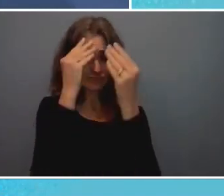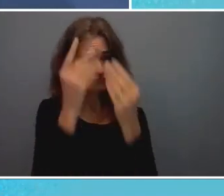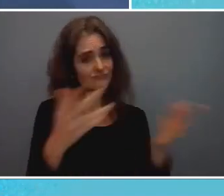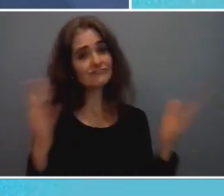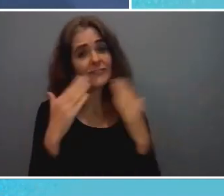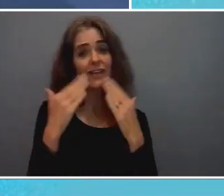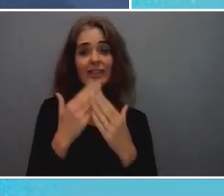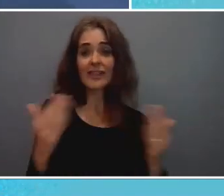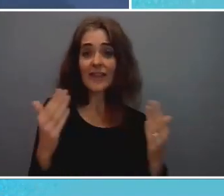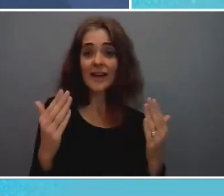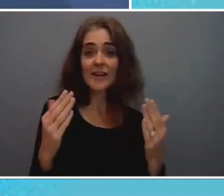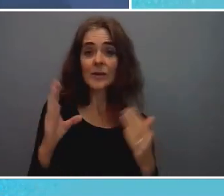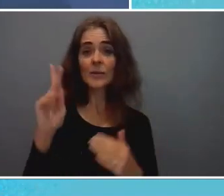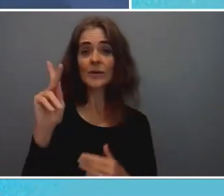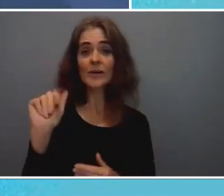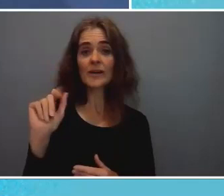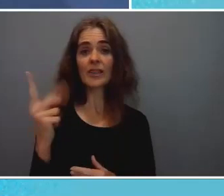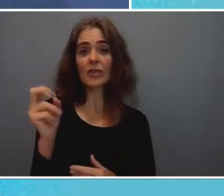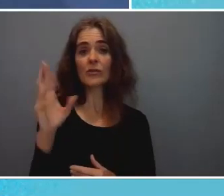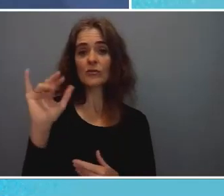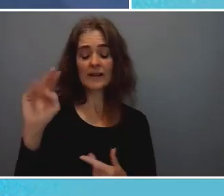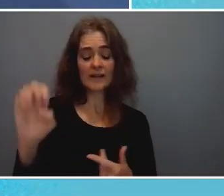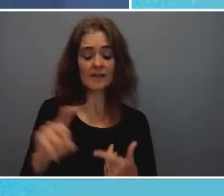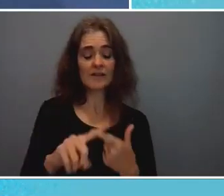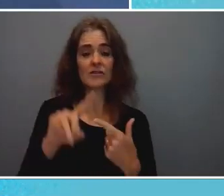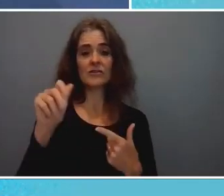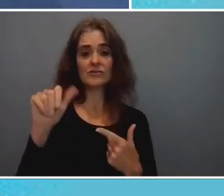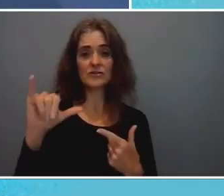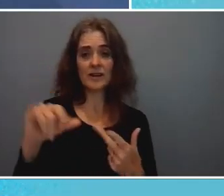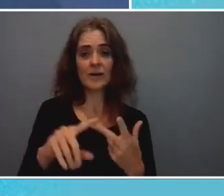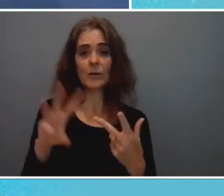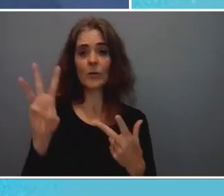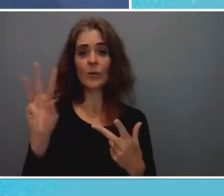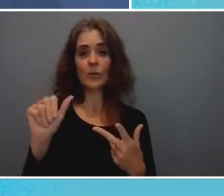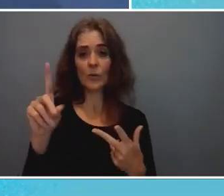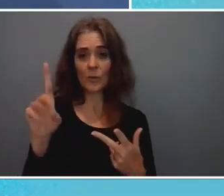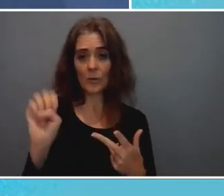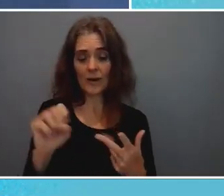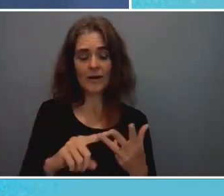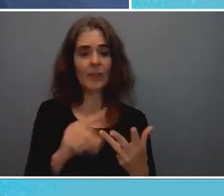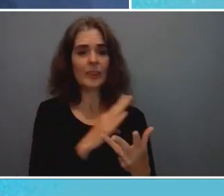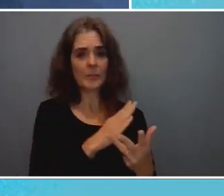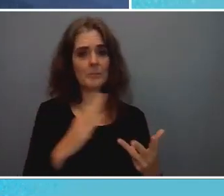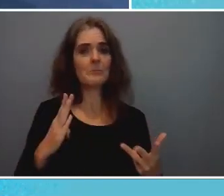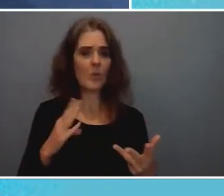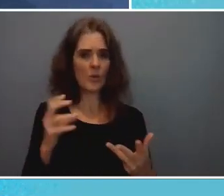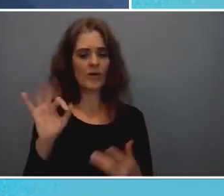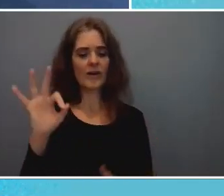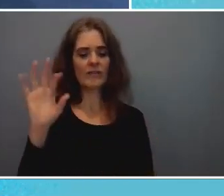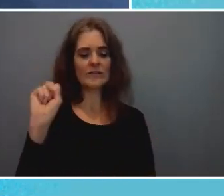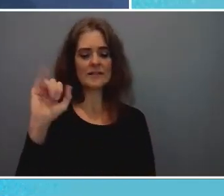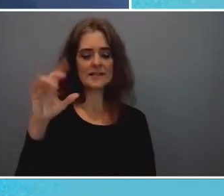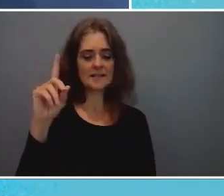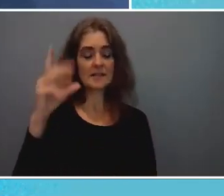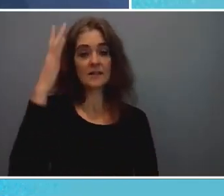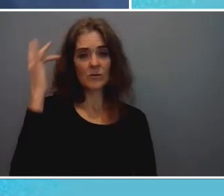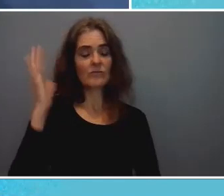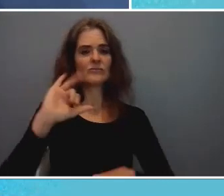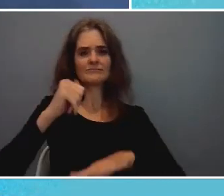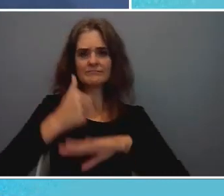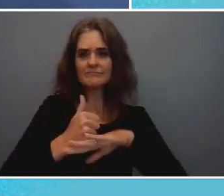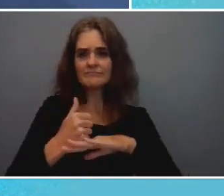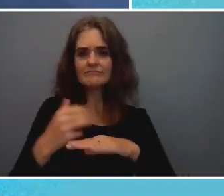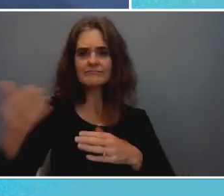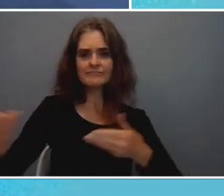Catherine and Jay and Wade and the board of CID for pulling together really an